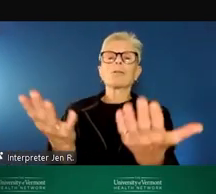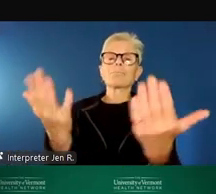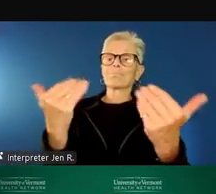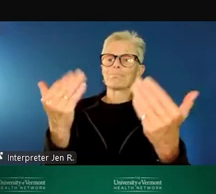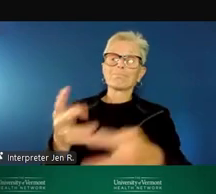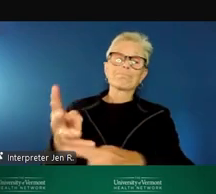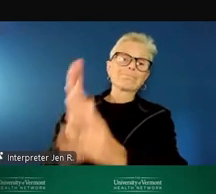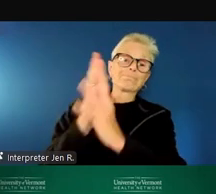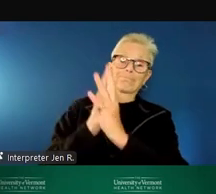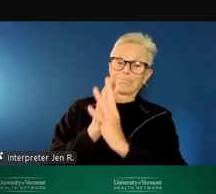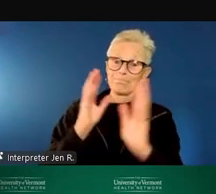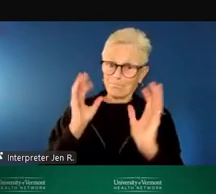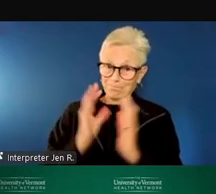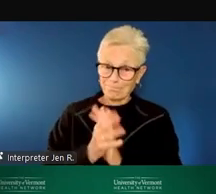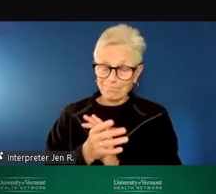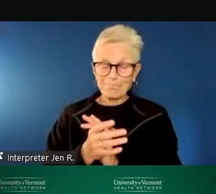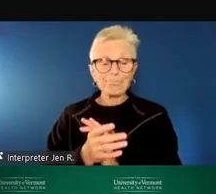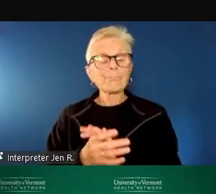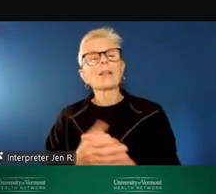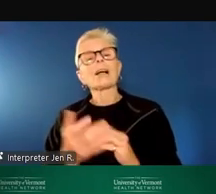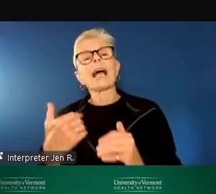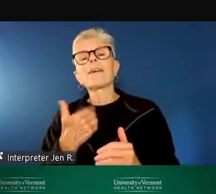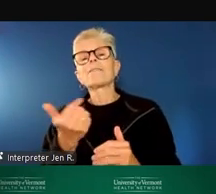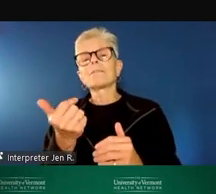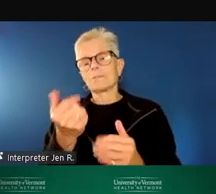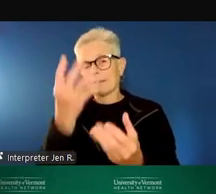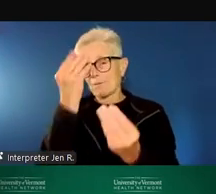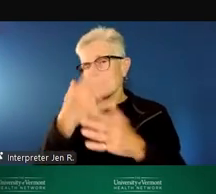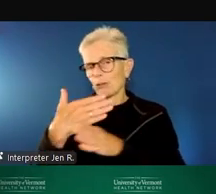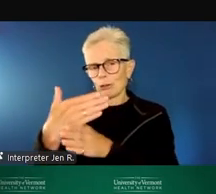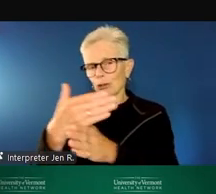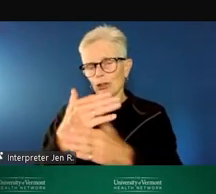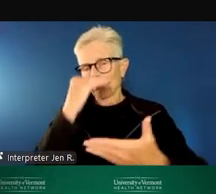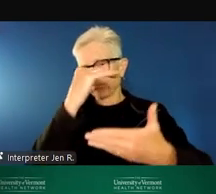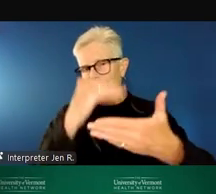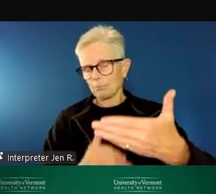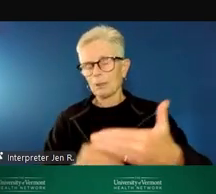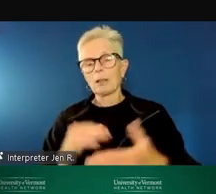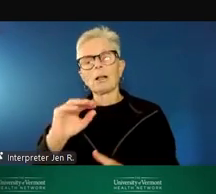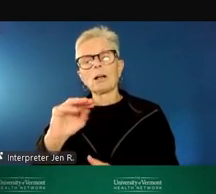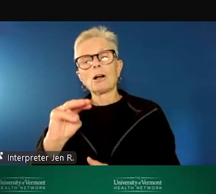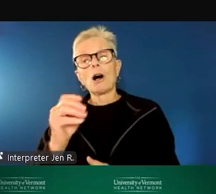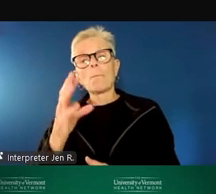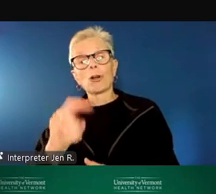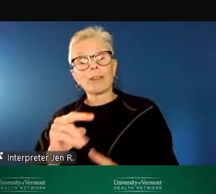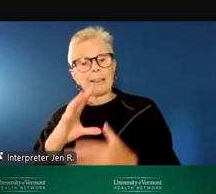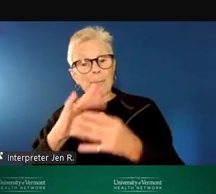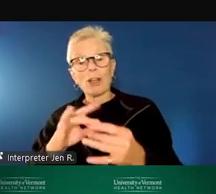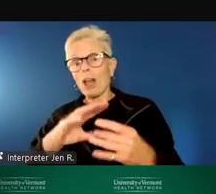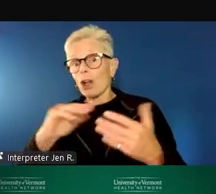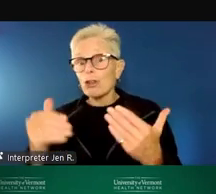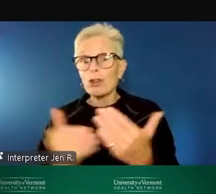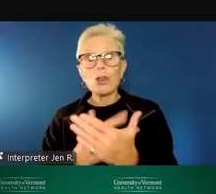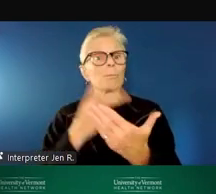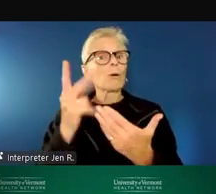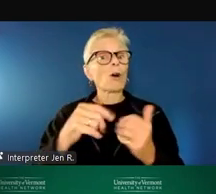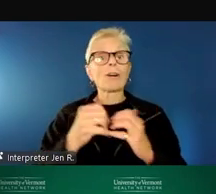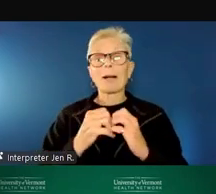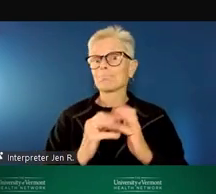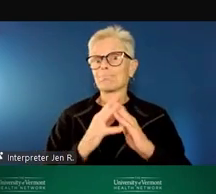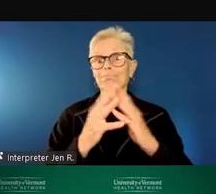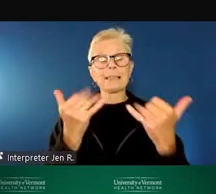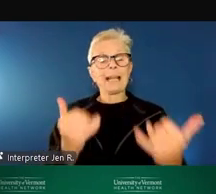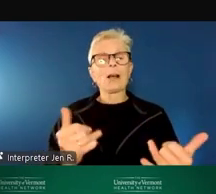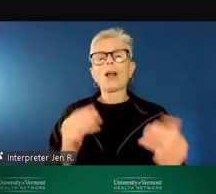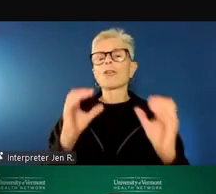So a few details that we want to share. As Maureen mentioned, this is a new program for our community. There's no other mental